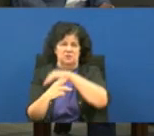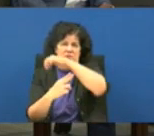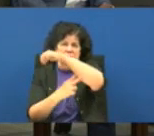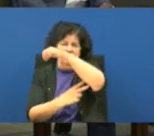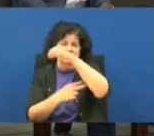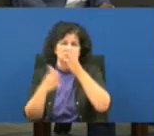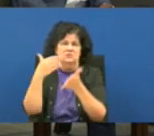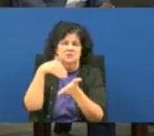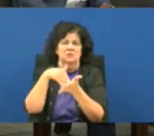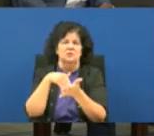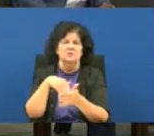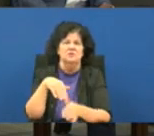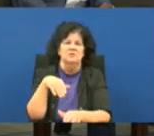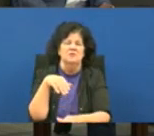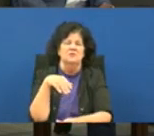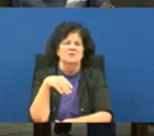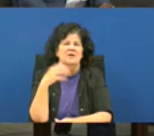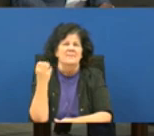what's the average daily census